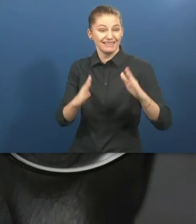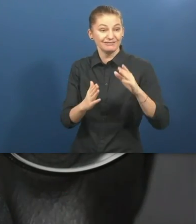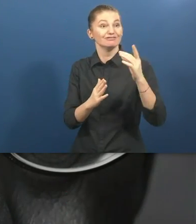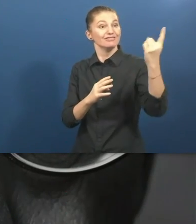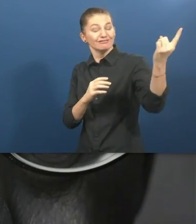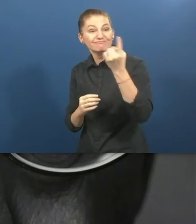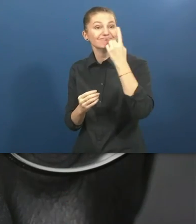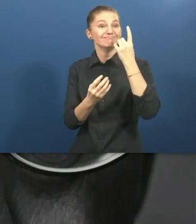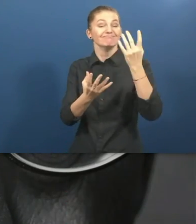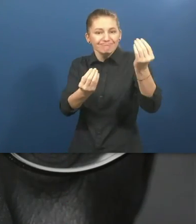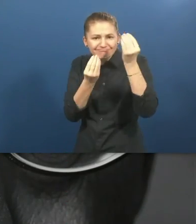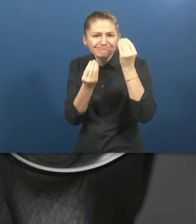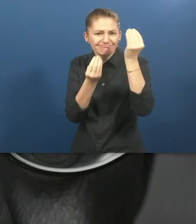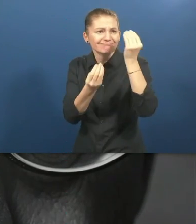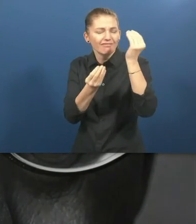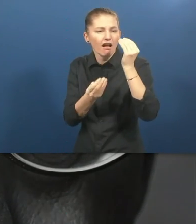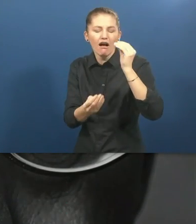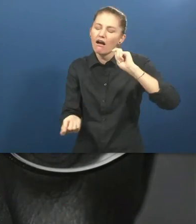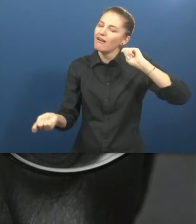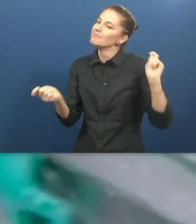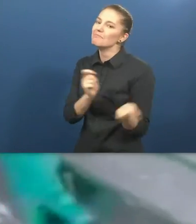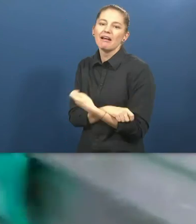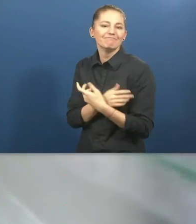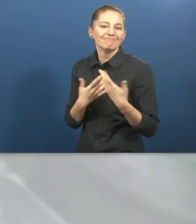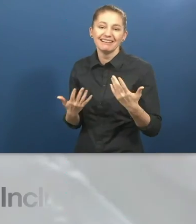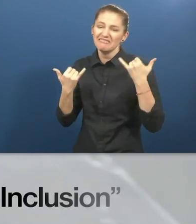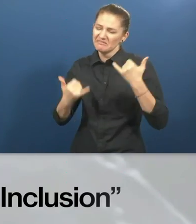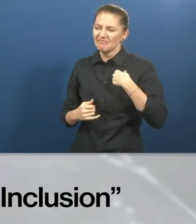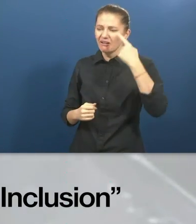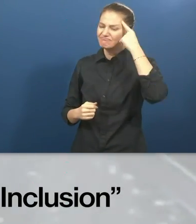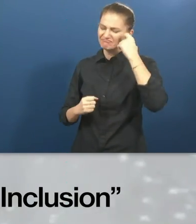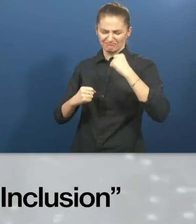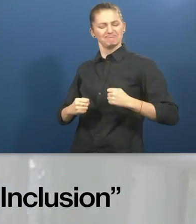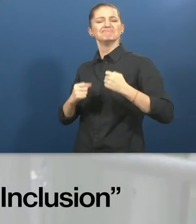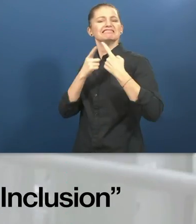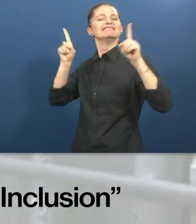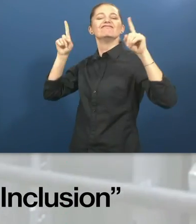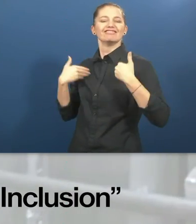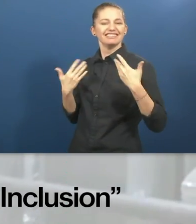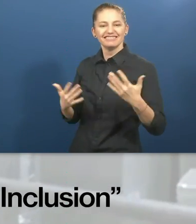changed, and now I think it's different. How does professional inclusion work?